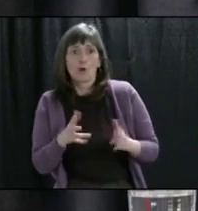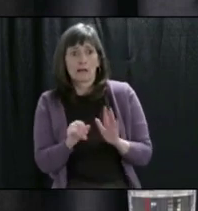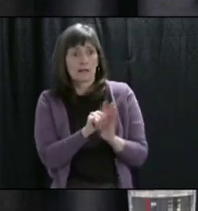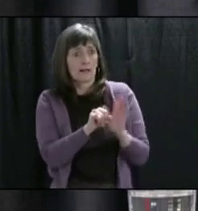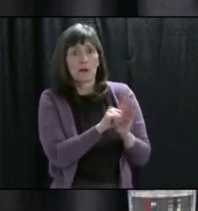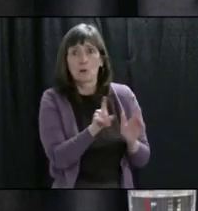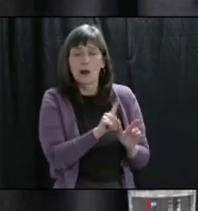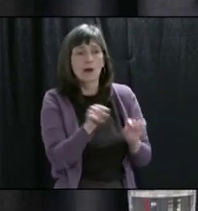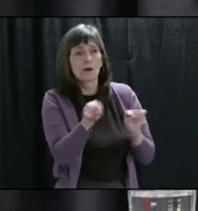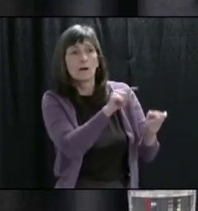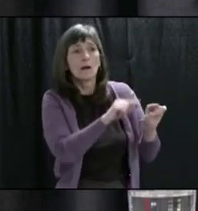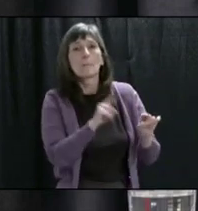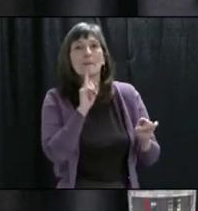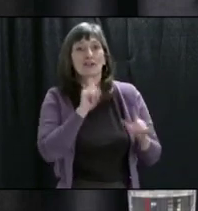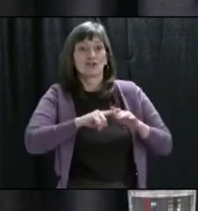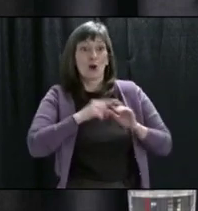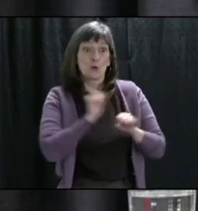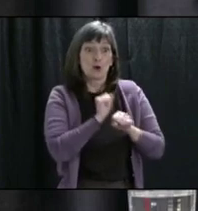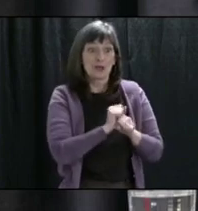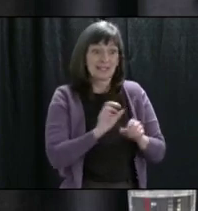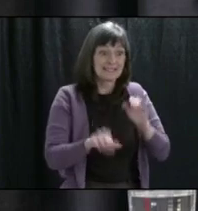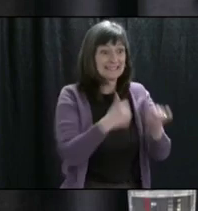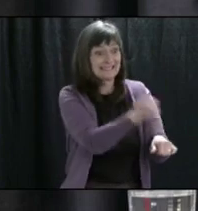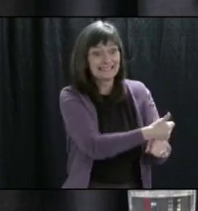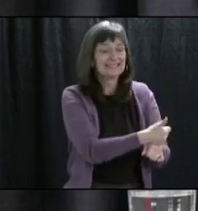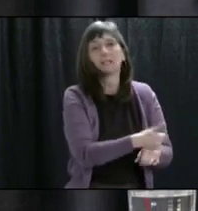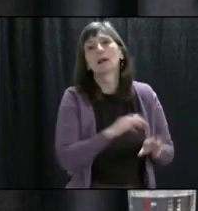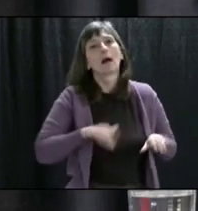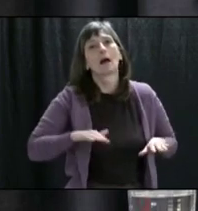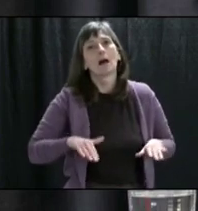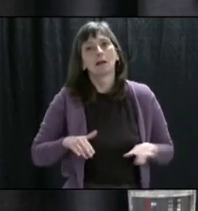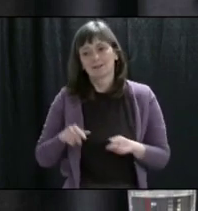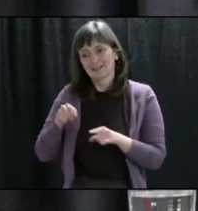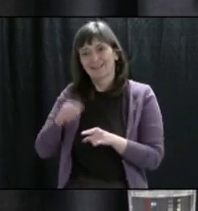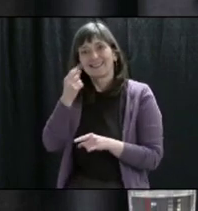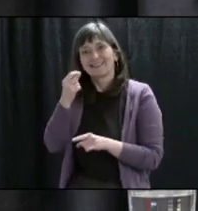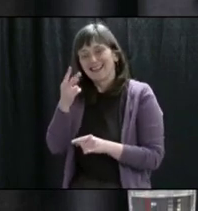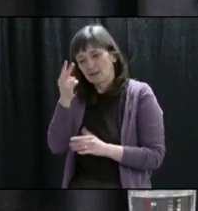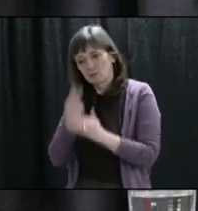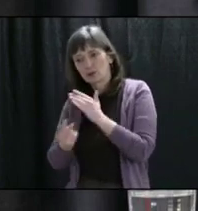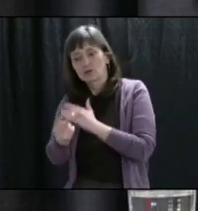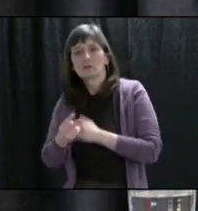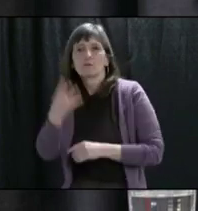It's just not going to move stuff until it looks as though we need to move it, because these are four weeks out.